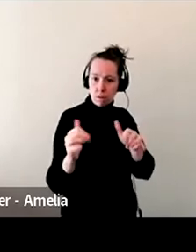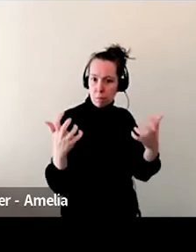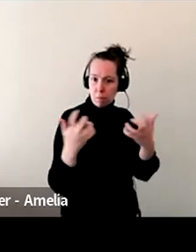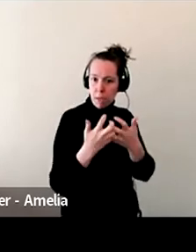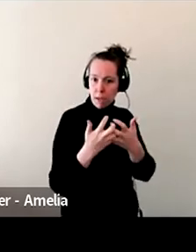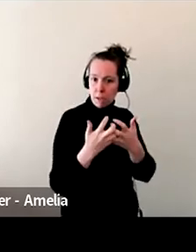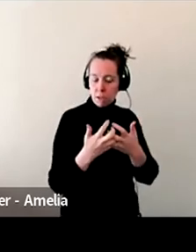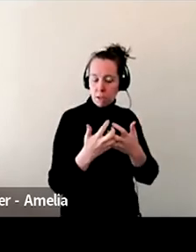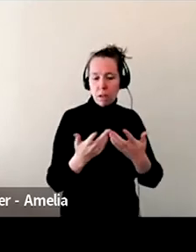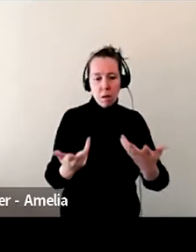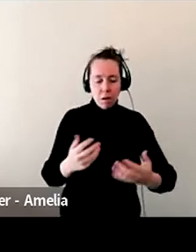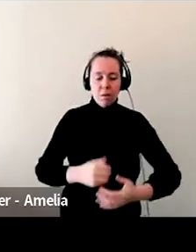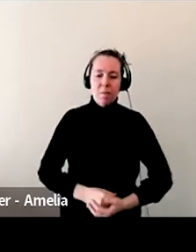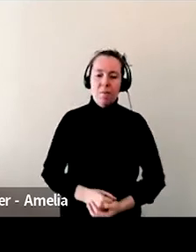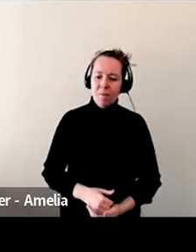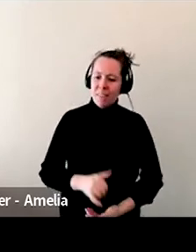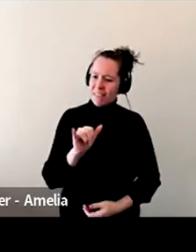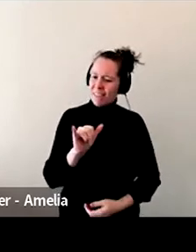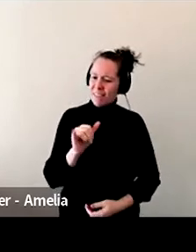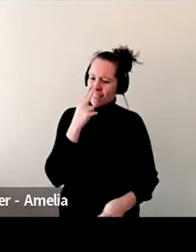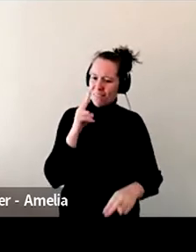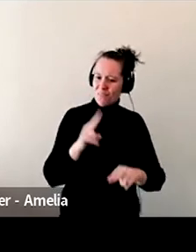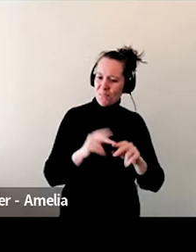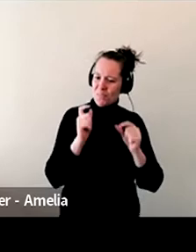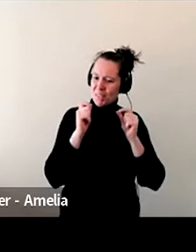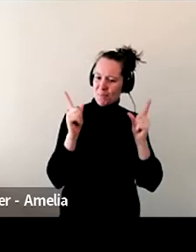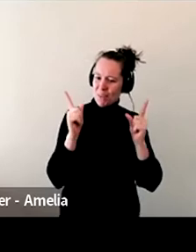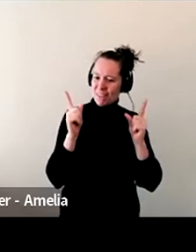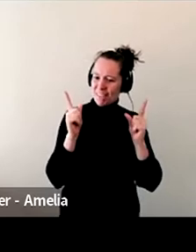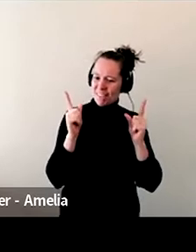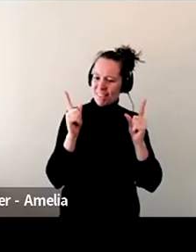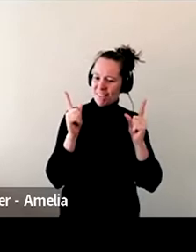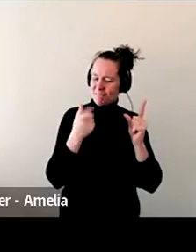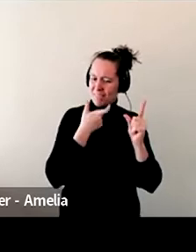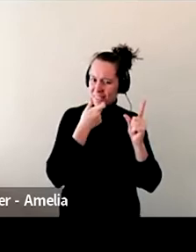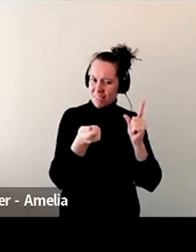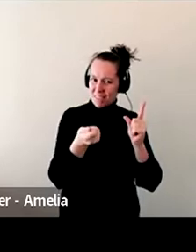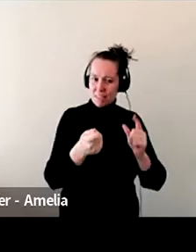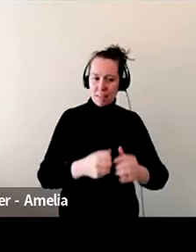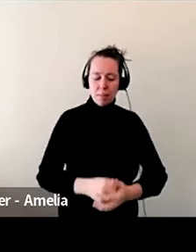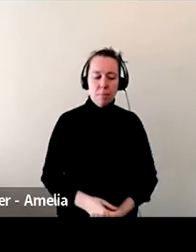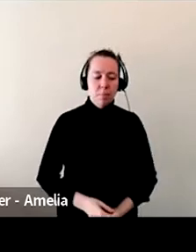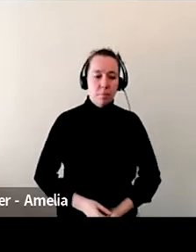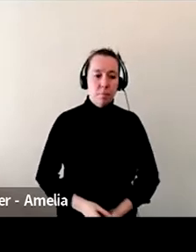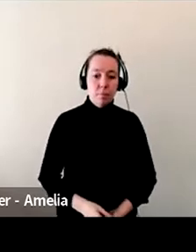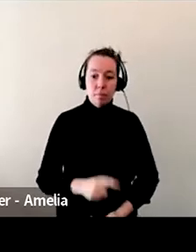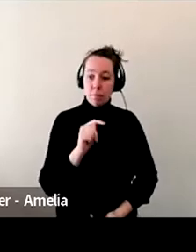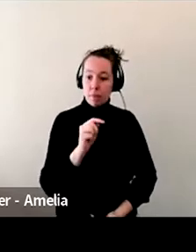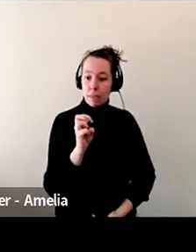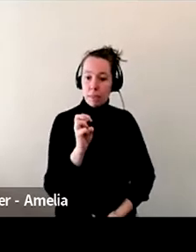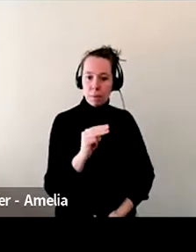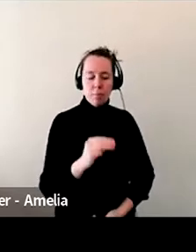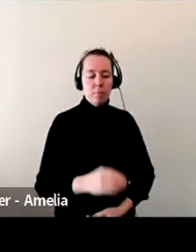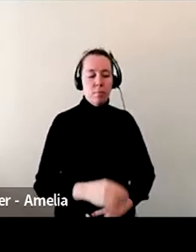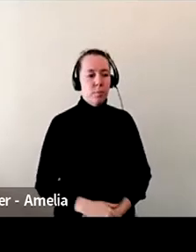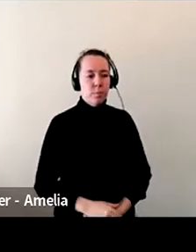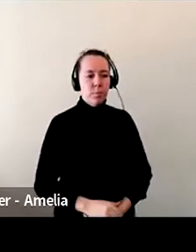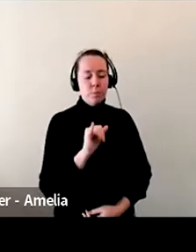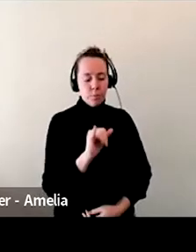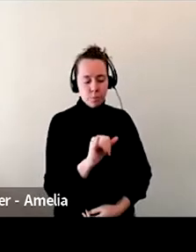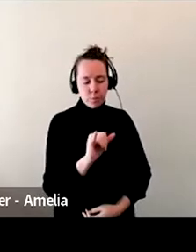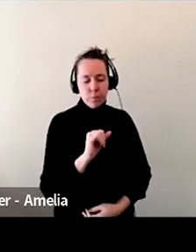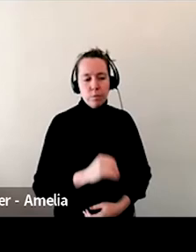So that's, uh, that's been kind of fun surprise for me too. Yeah, that is, I mean, those, those are such great, uh,